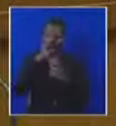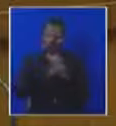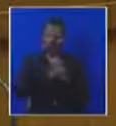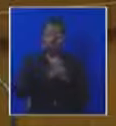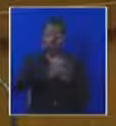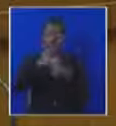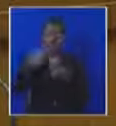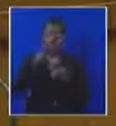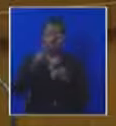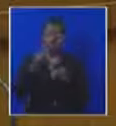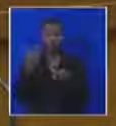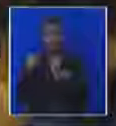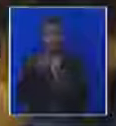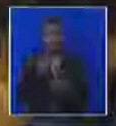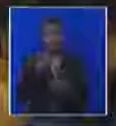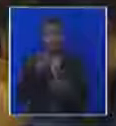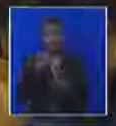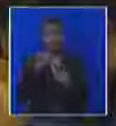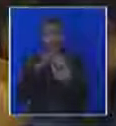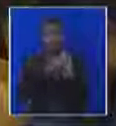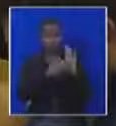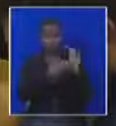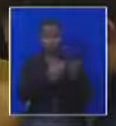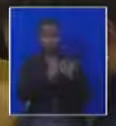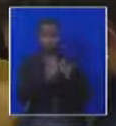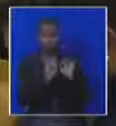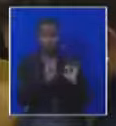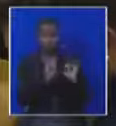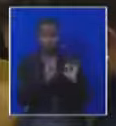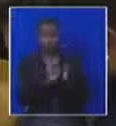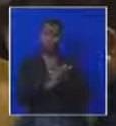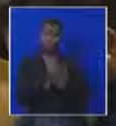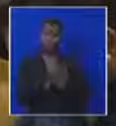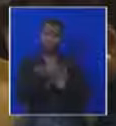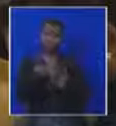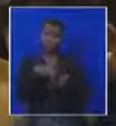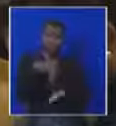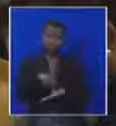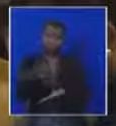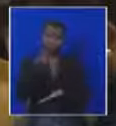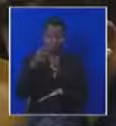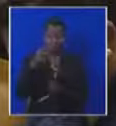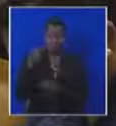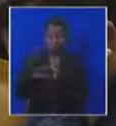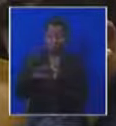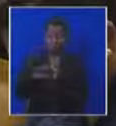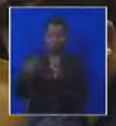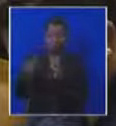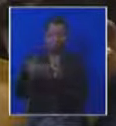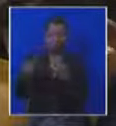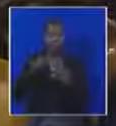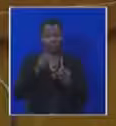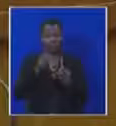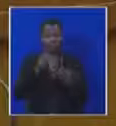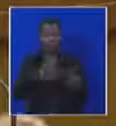-killing visa regulations that he sat on his hands on. Isn't it shame? He could stand up against apartheid, but he cannot stand up